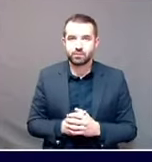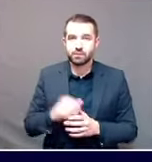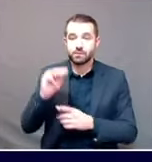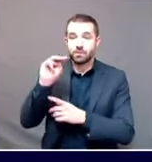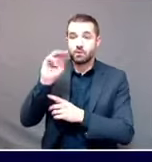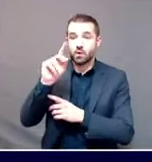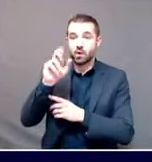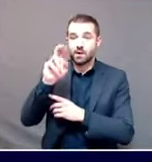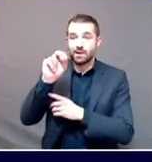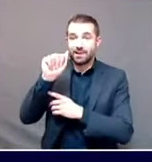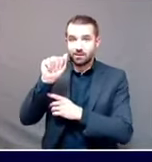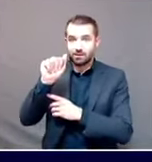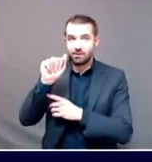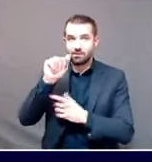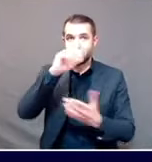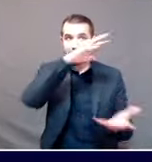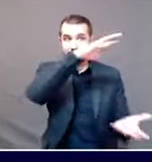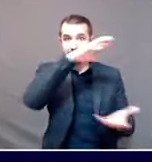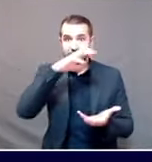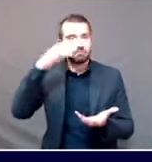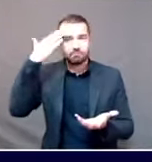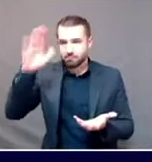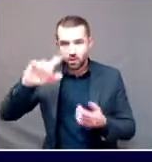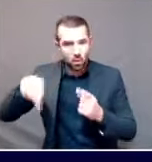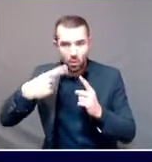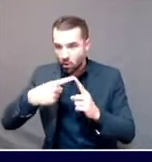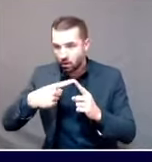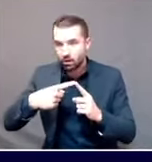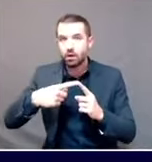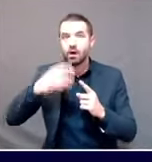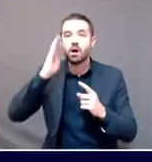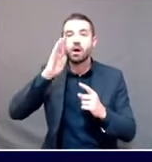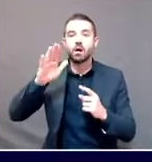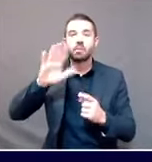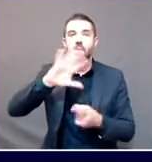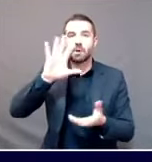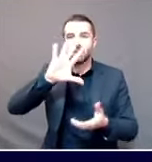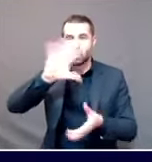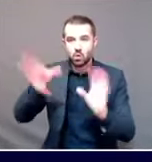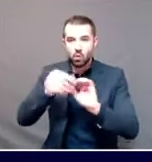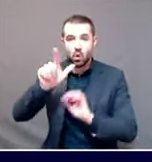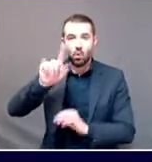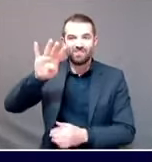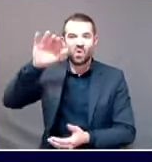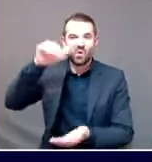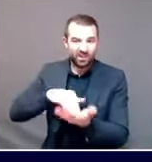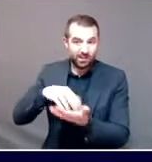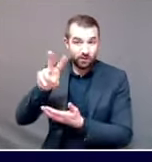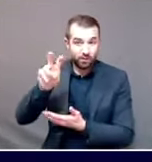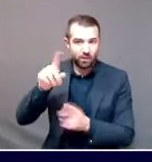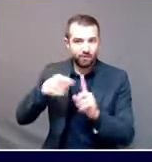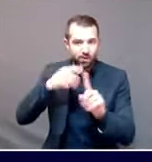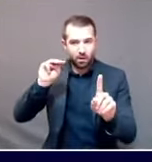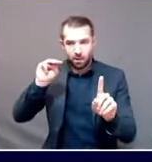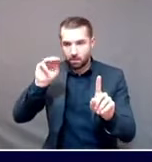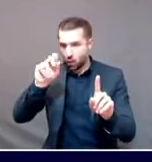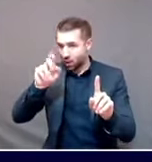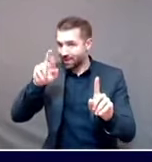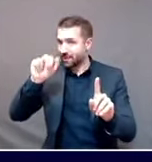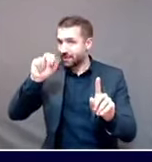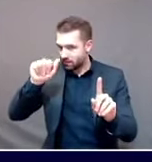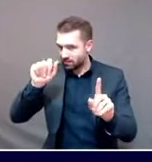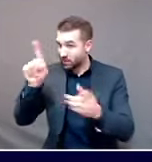that is, it'll be 24,200 the first week. And approximately 10,700